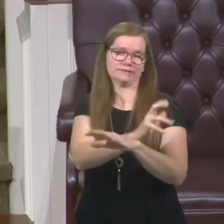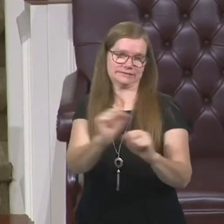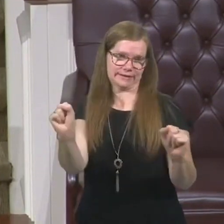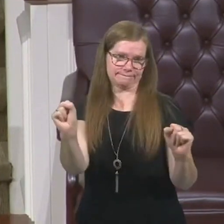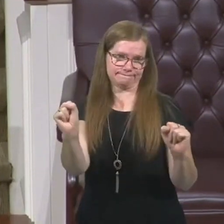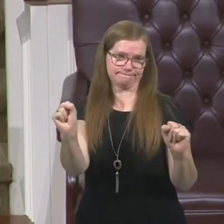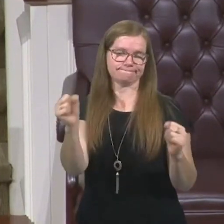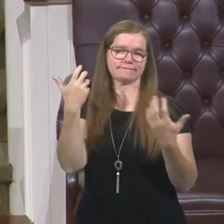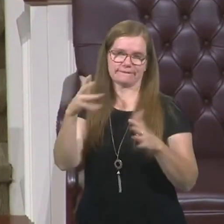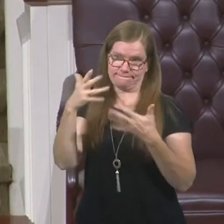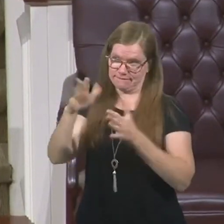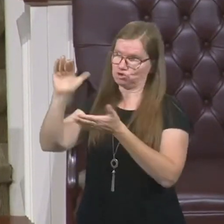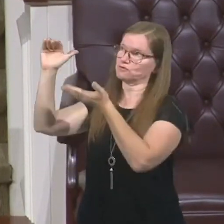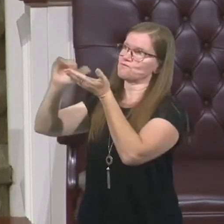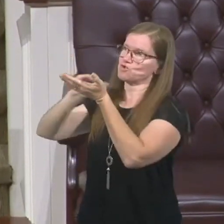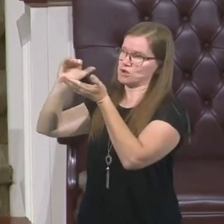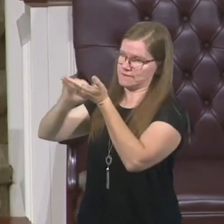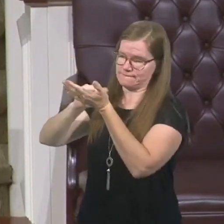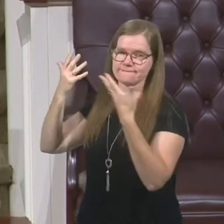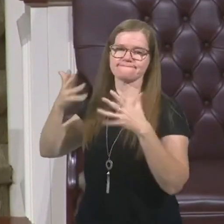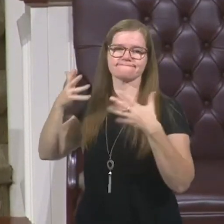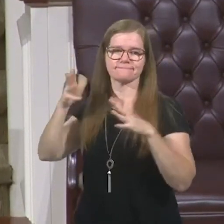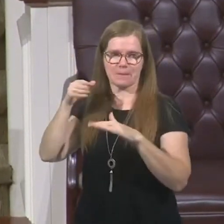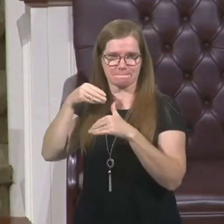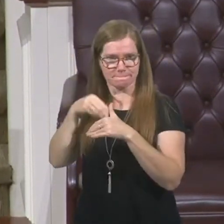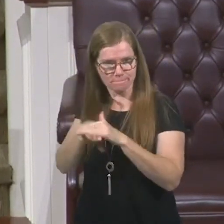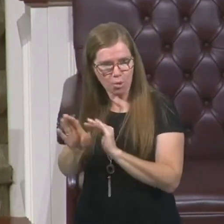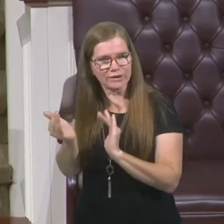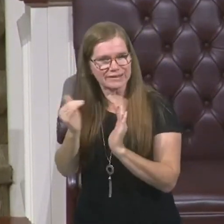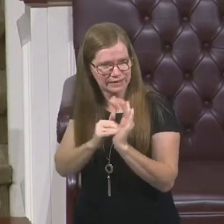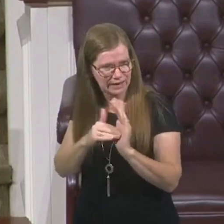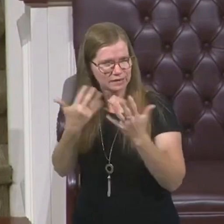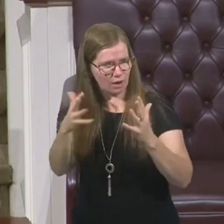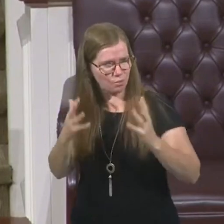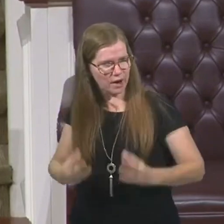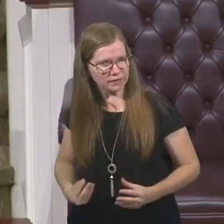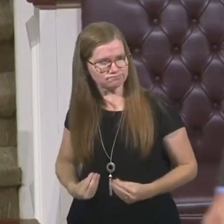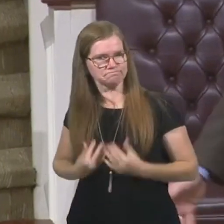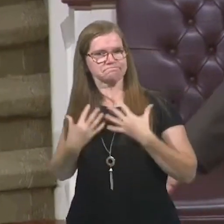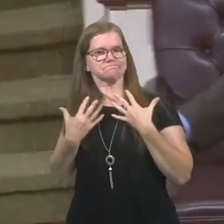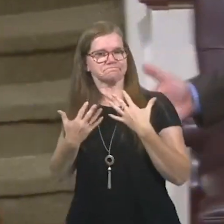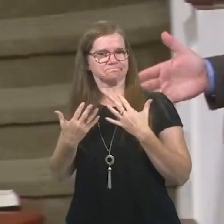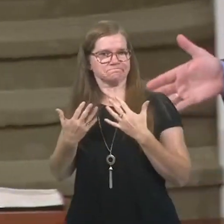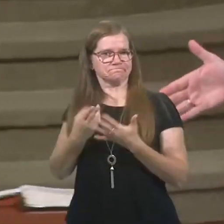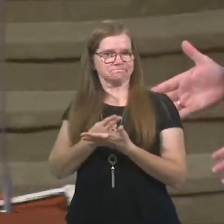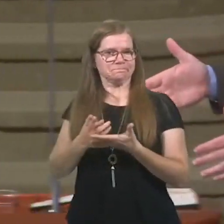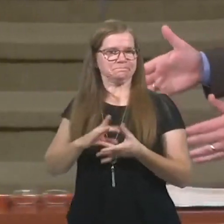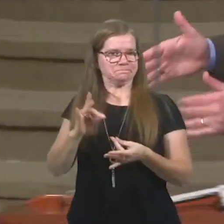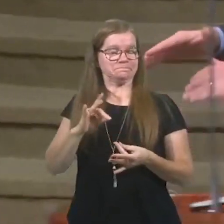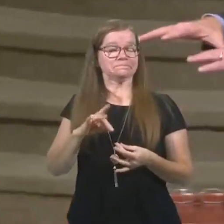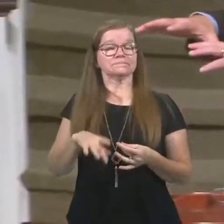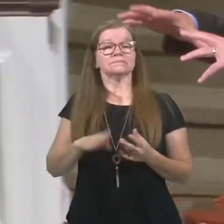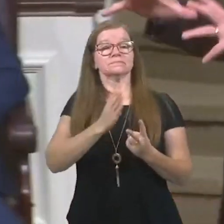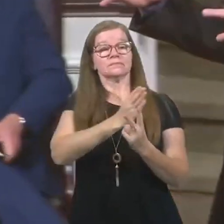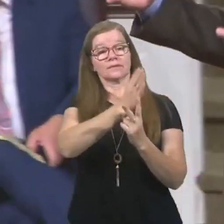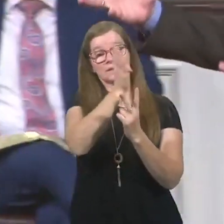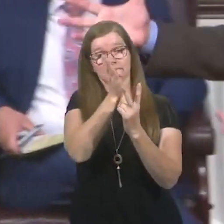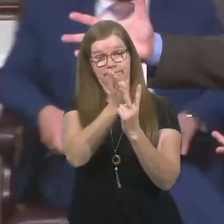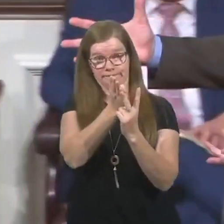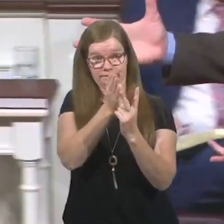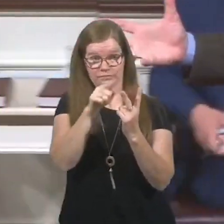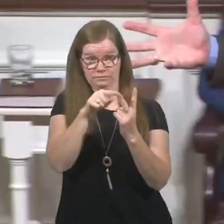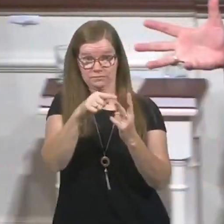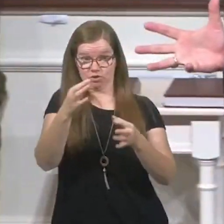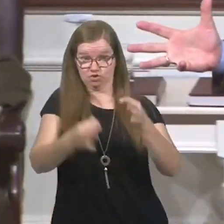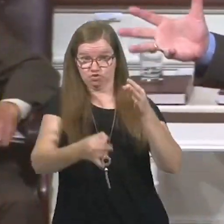who have been forgiven by the Lord, who have been born again, who have already been made quick. The other judgment is called the great white